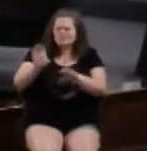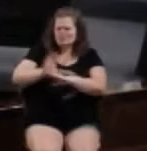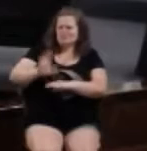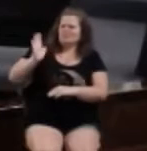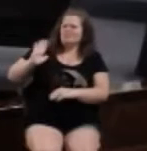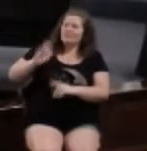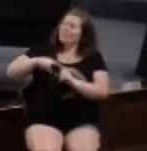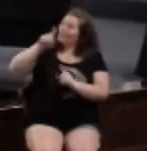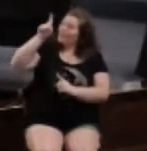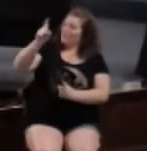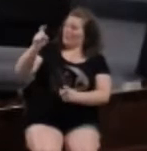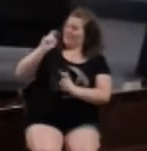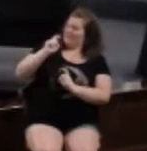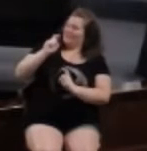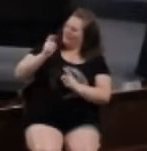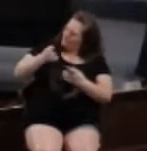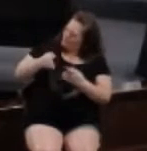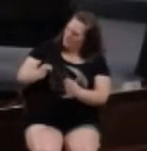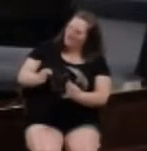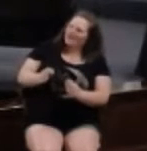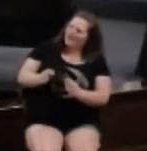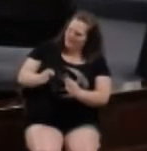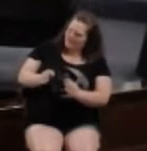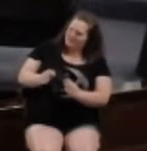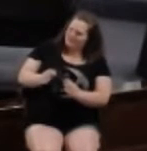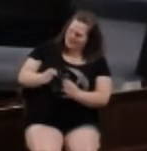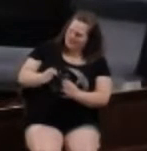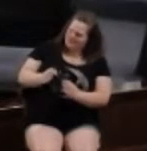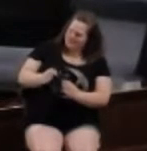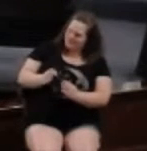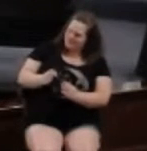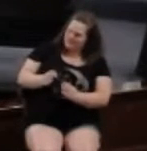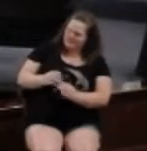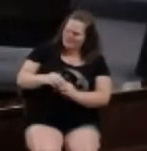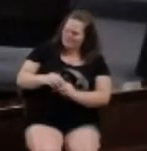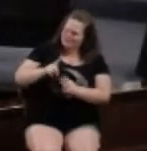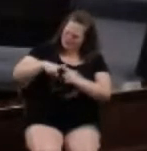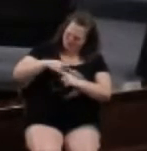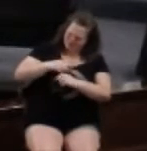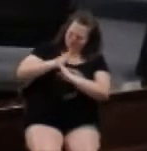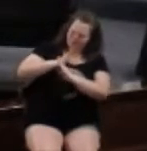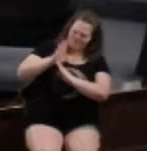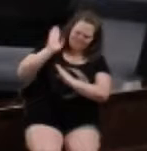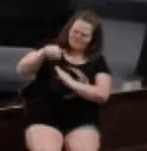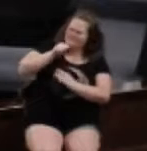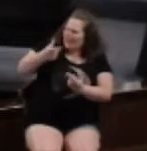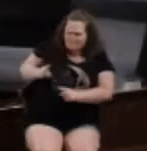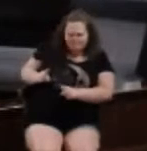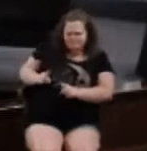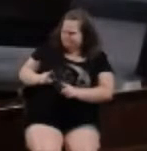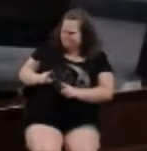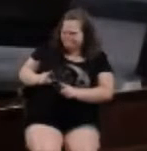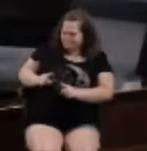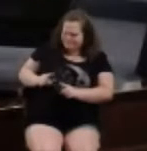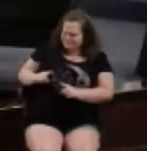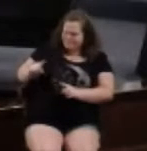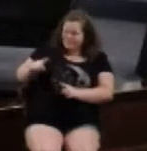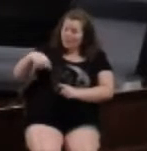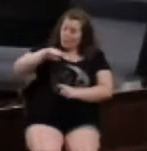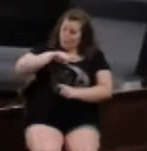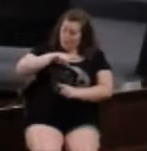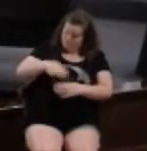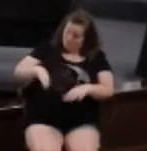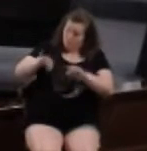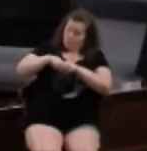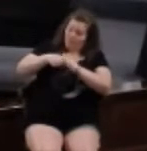Lord, you have given us a way to not let that happen. And, Lord, as long as we follow